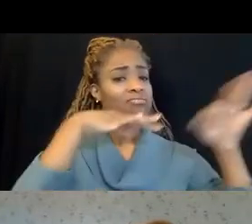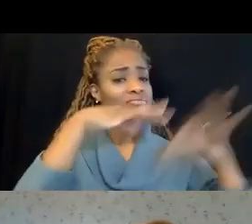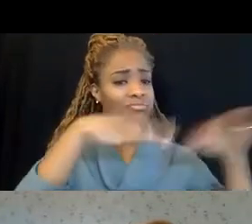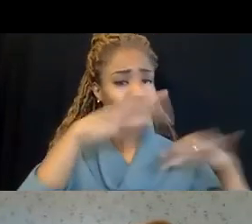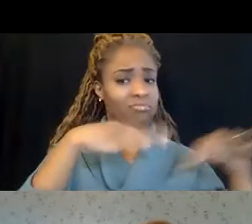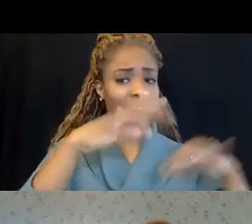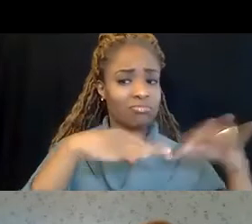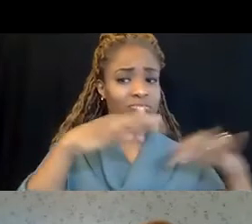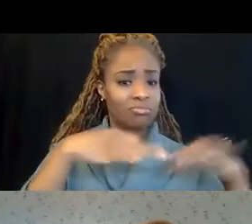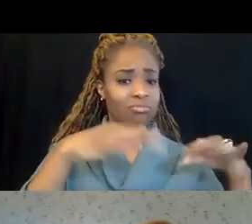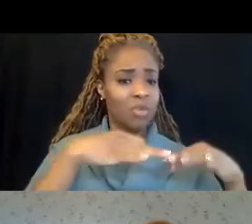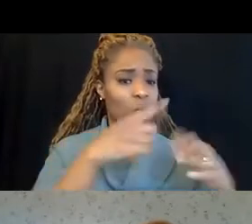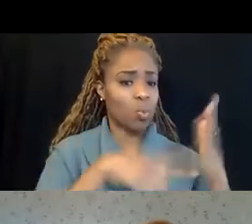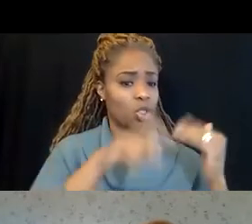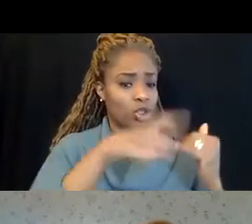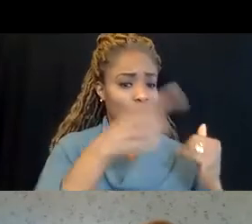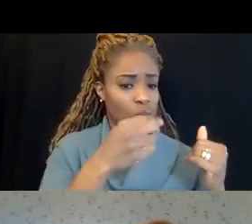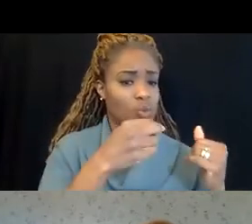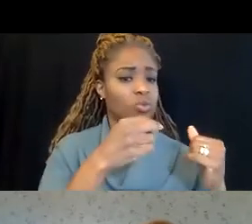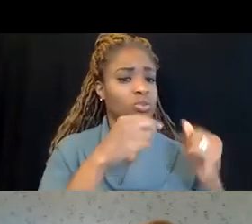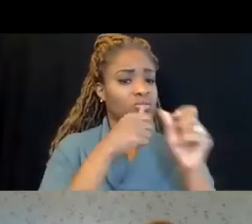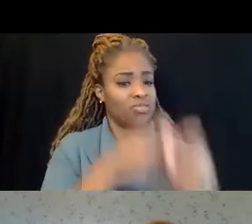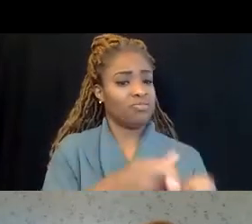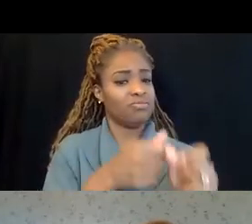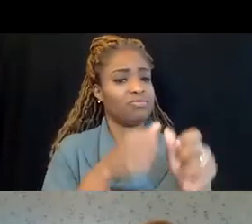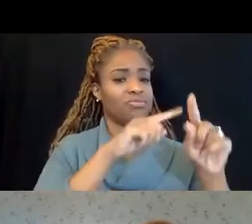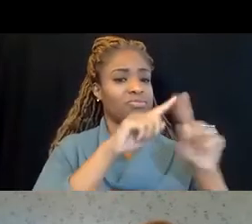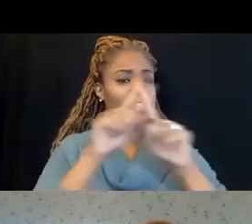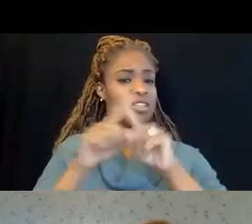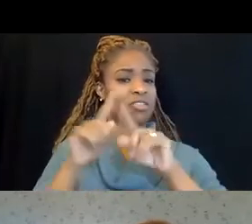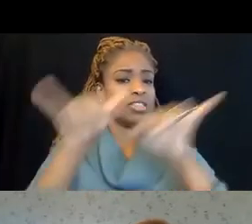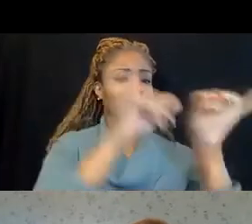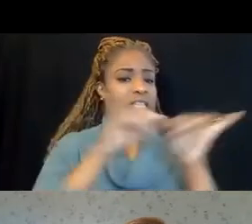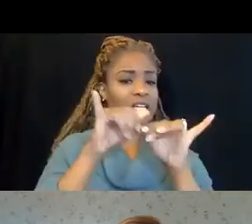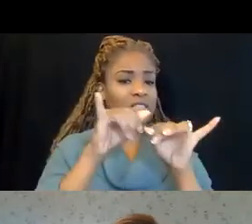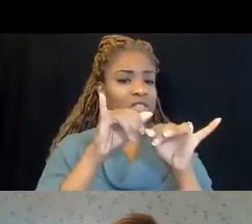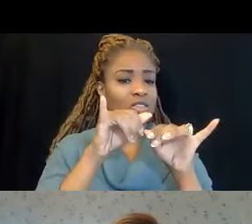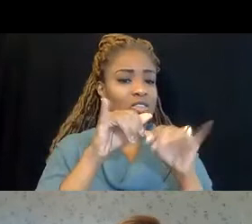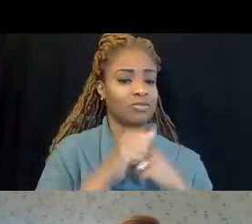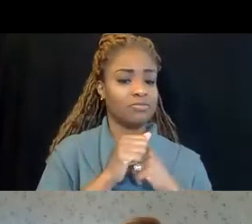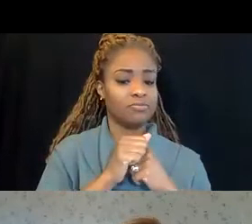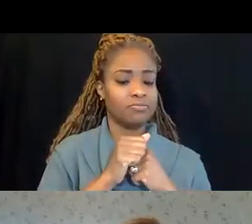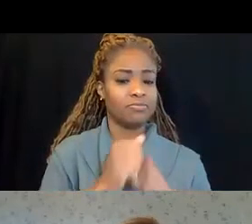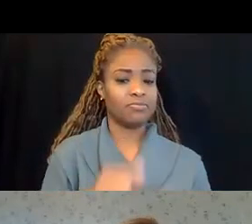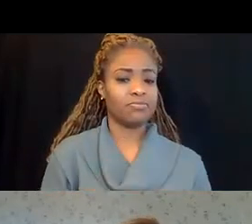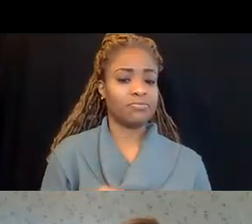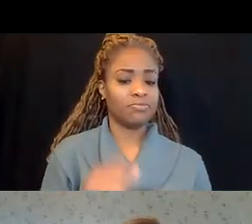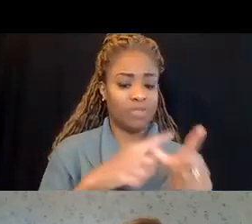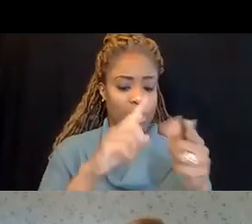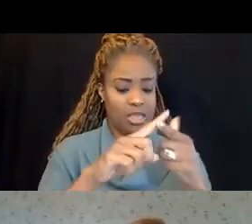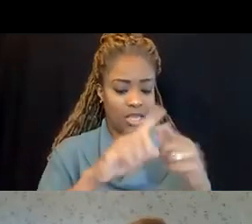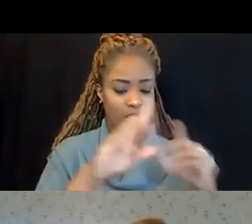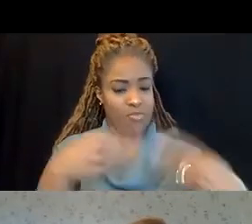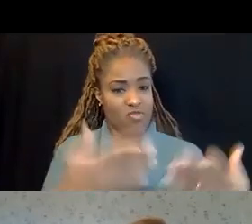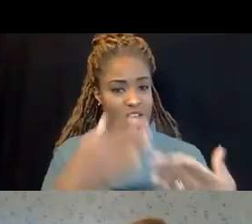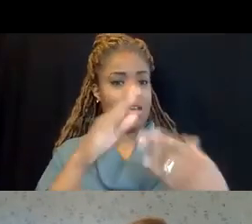with the various standards that would apply to your operations. And then they would provide the